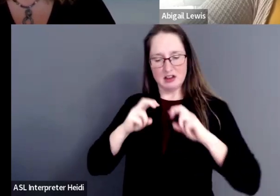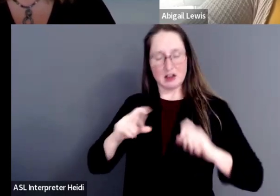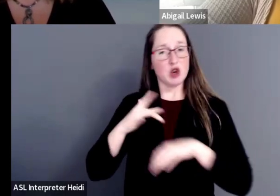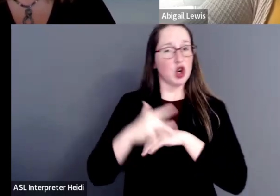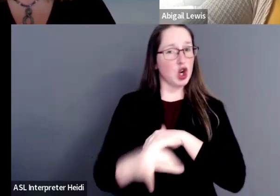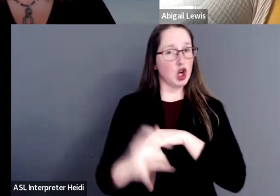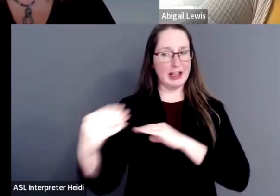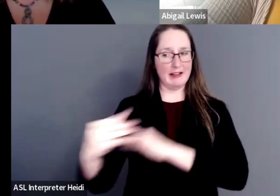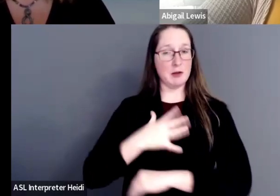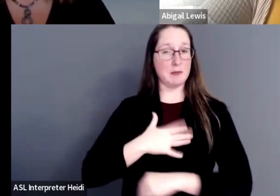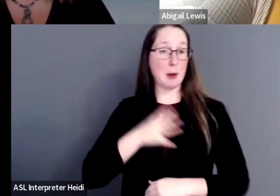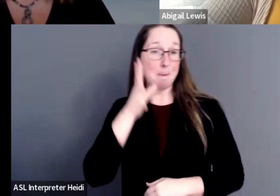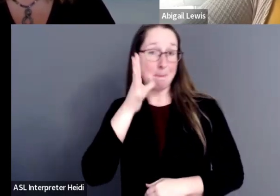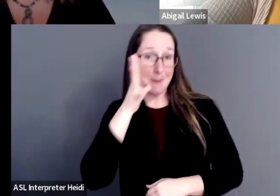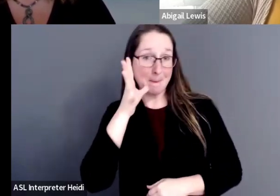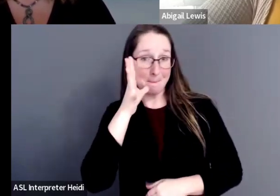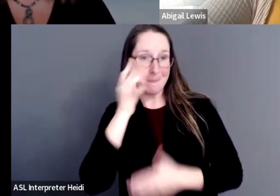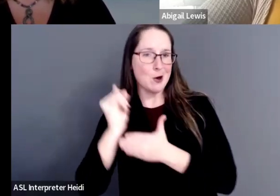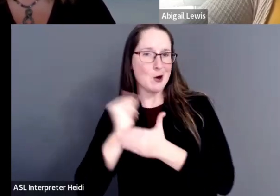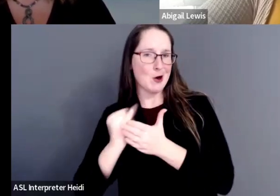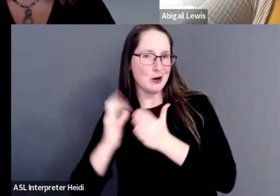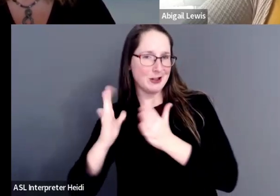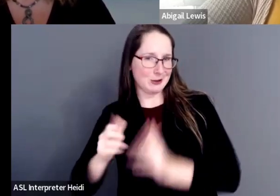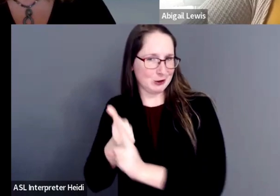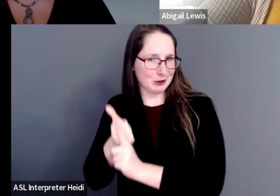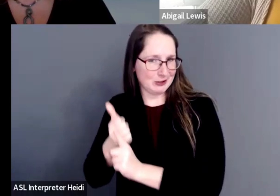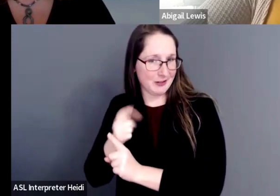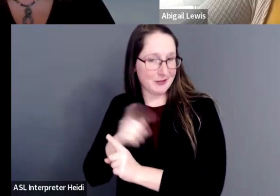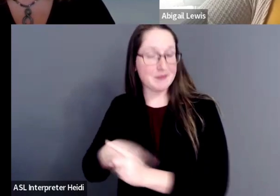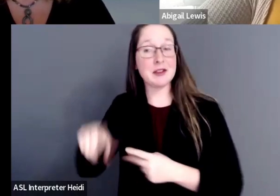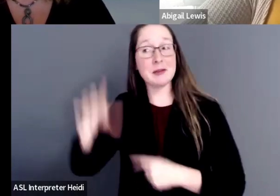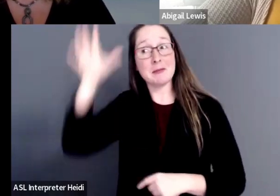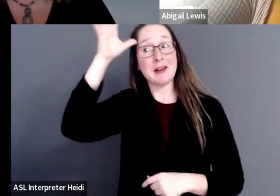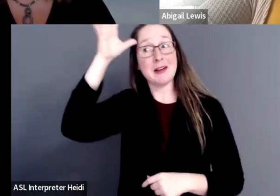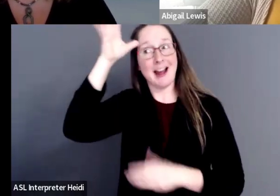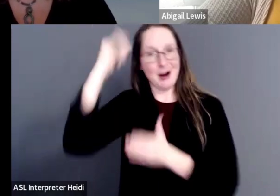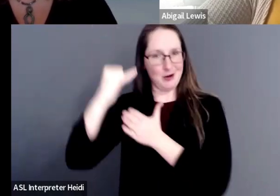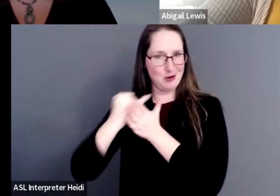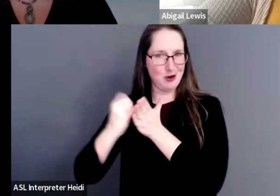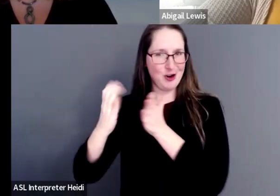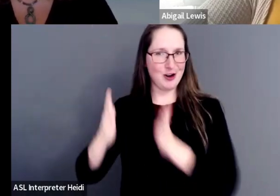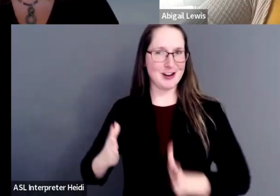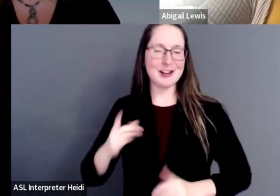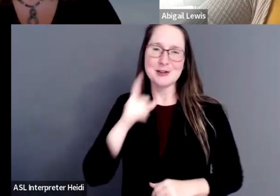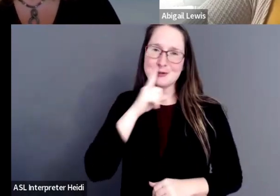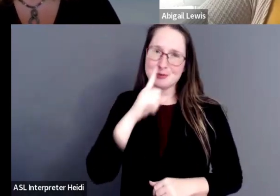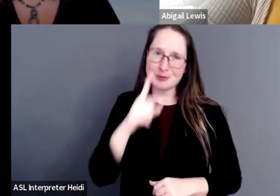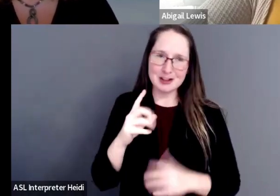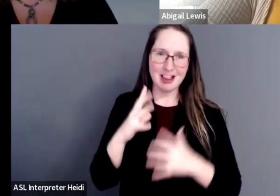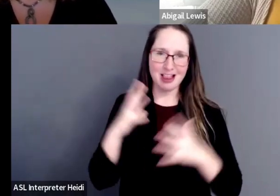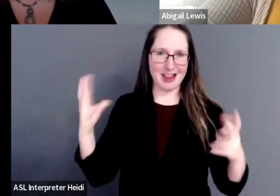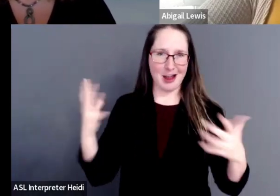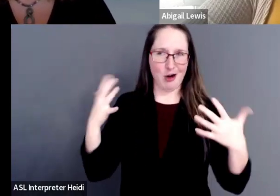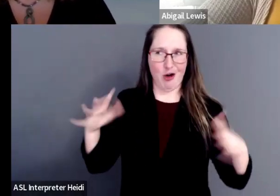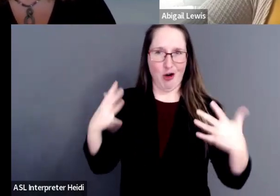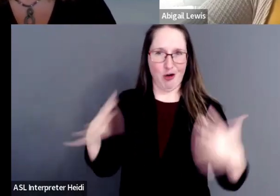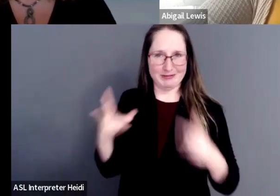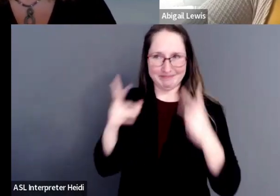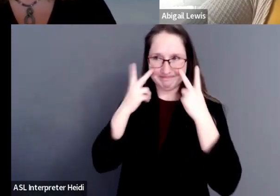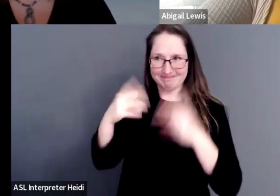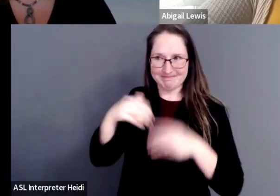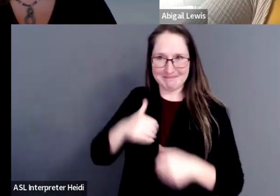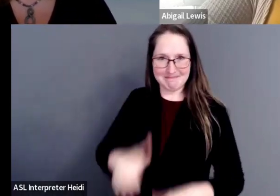My mom is an artist and my dad was an artist. So there was a lot of that in my life and being